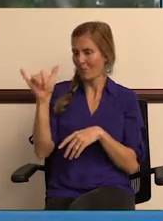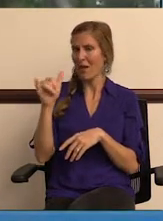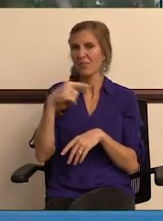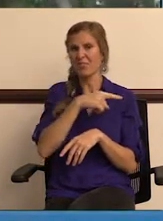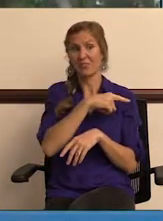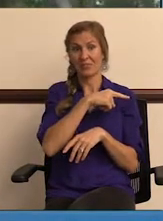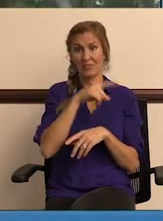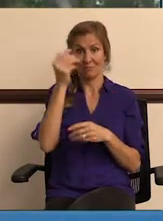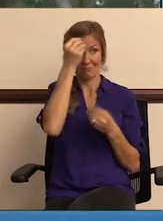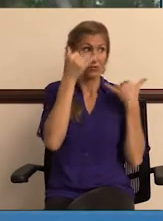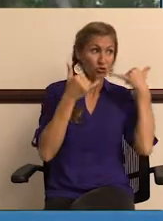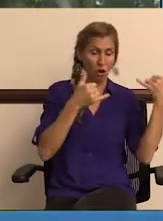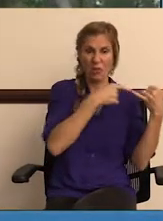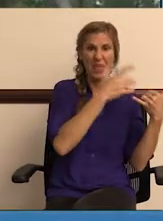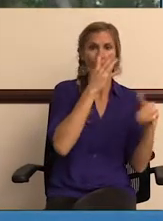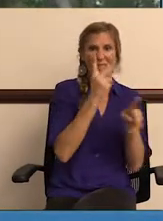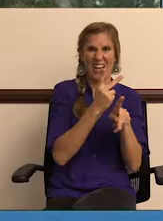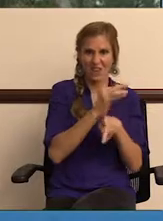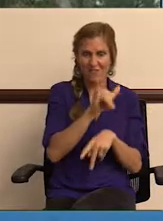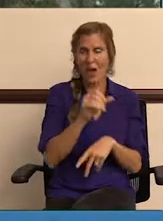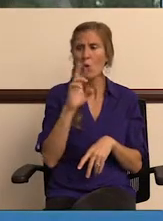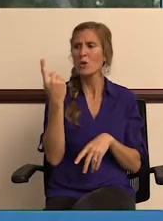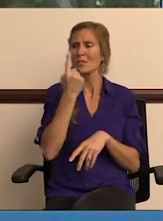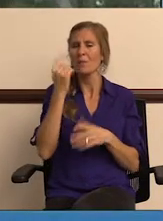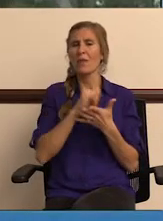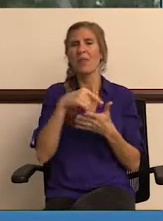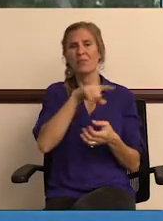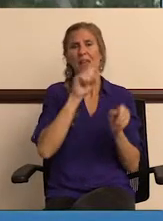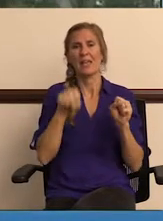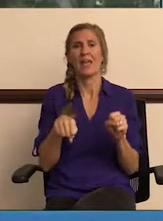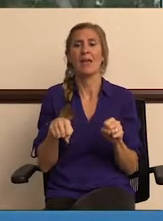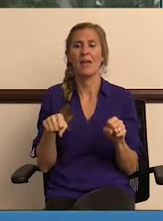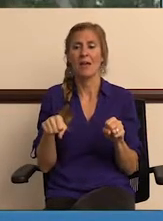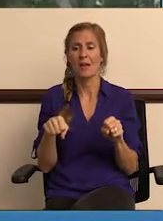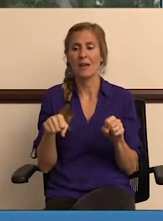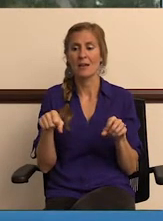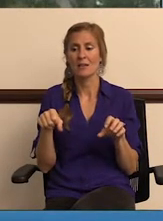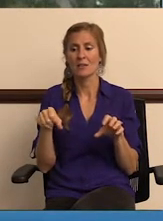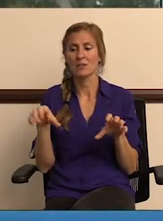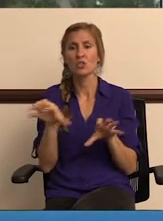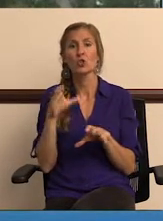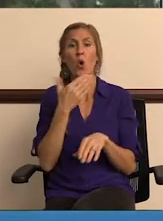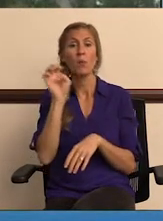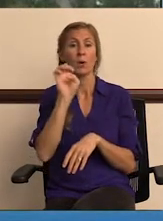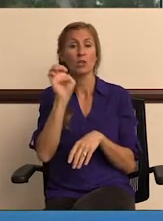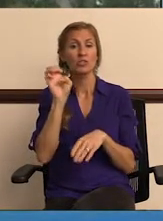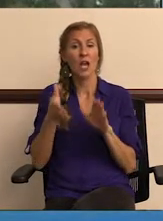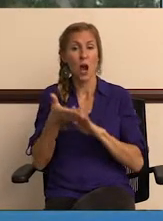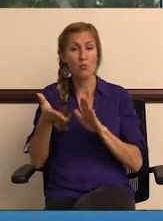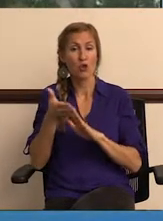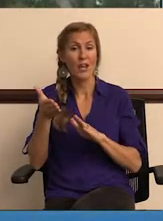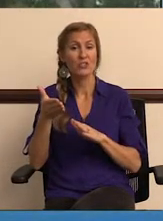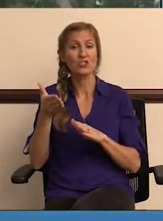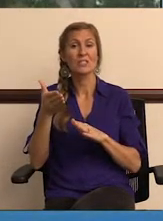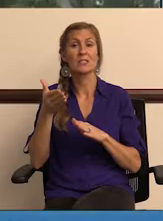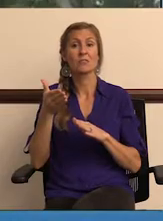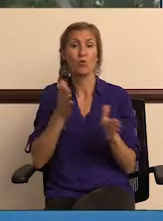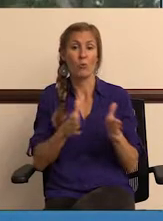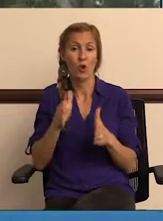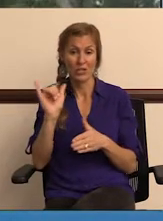something like that, they can take care of that. But something where they were able to impact our emergency operations